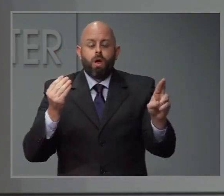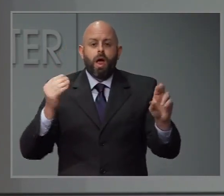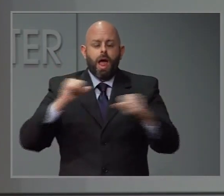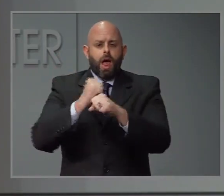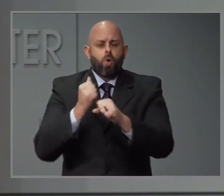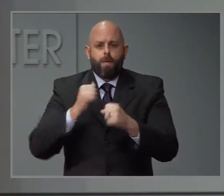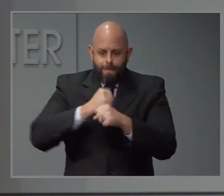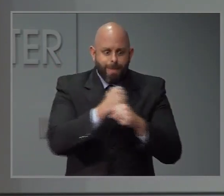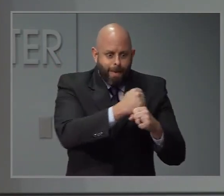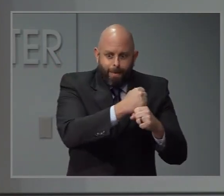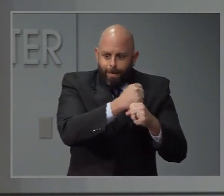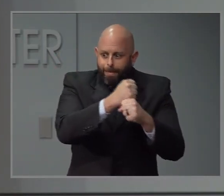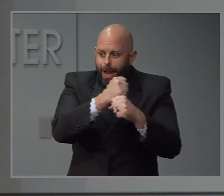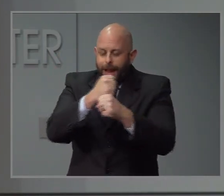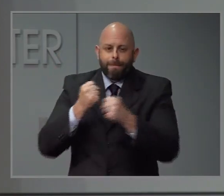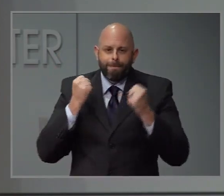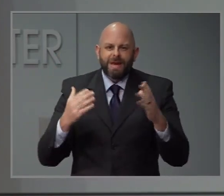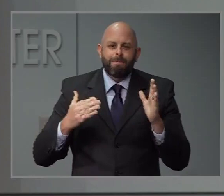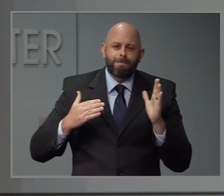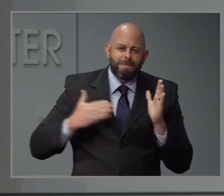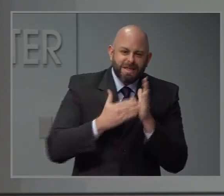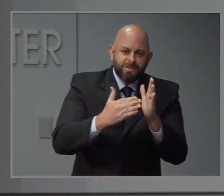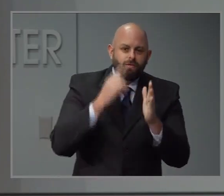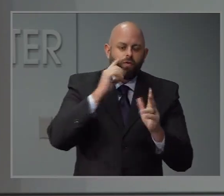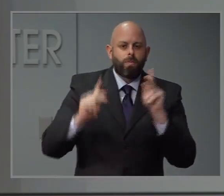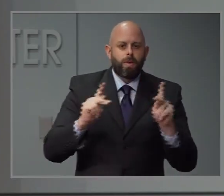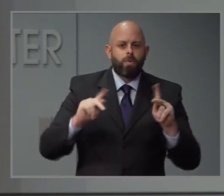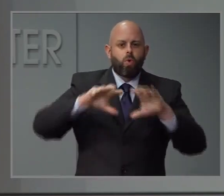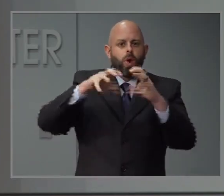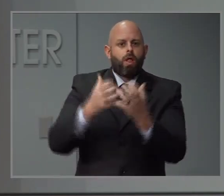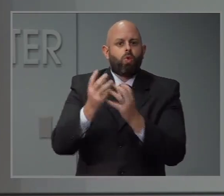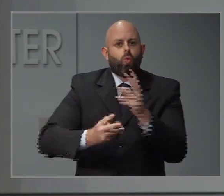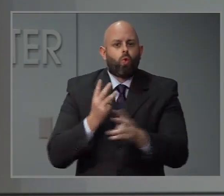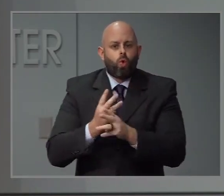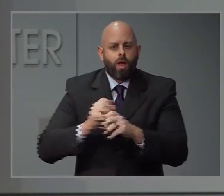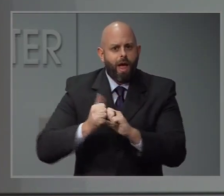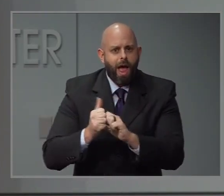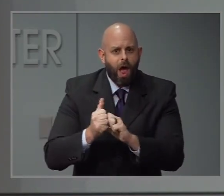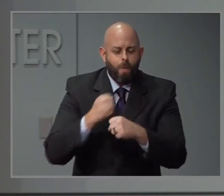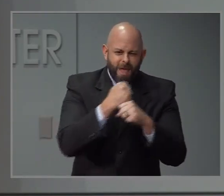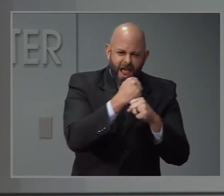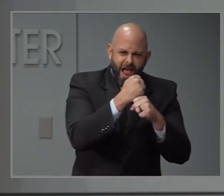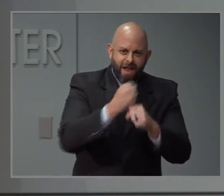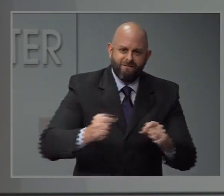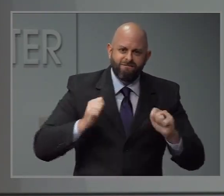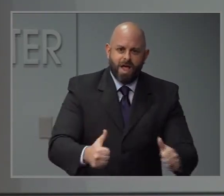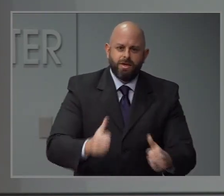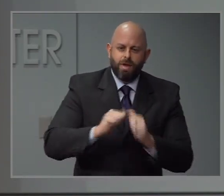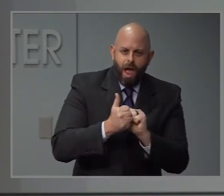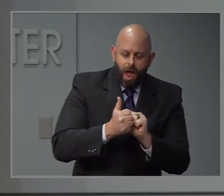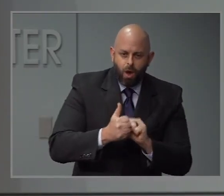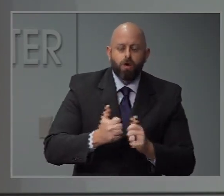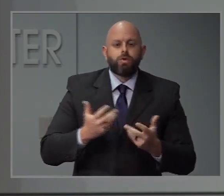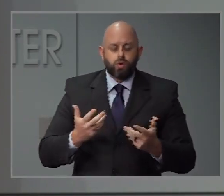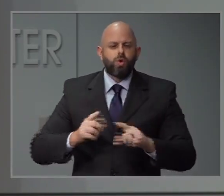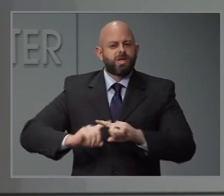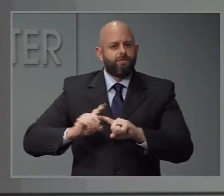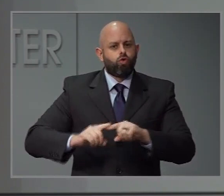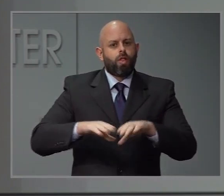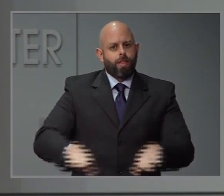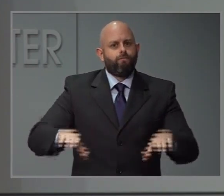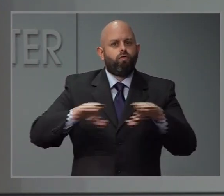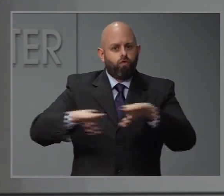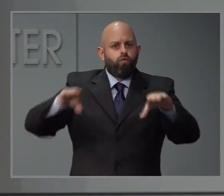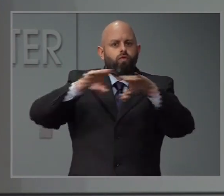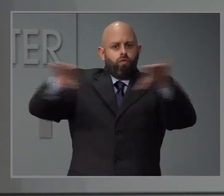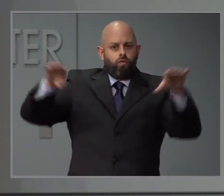it, not just here in the United States, but around the world that in and of itself is its own challenge. So I know there are folks thinking about different phases of that